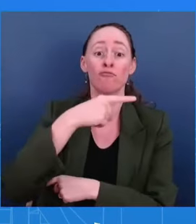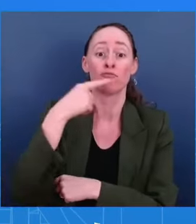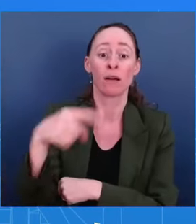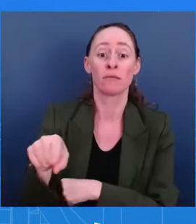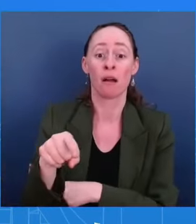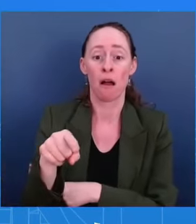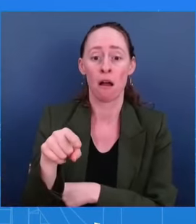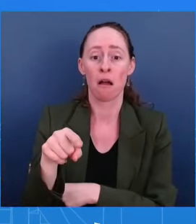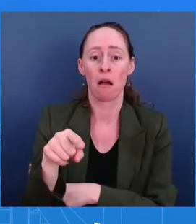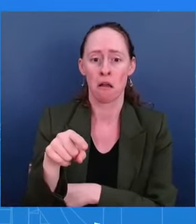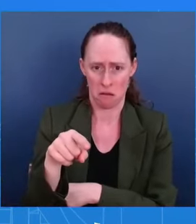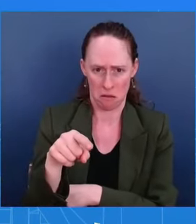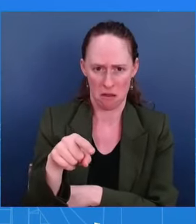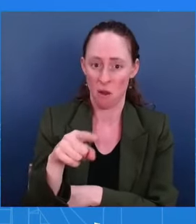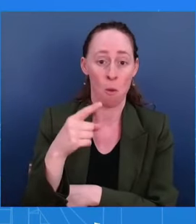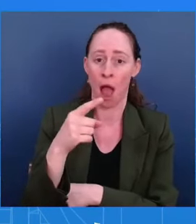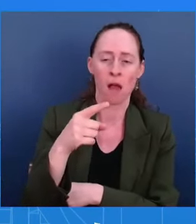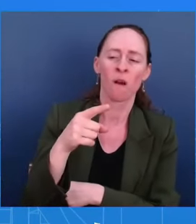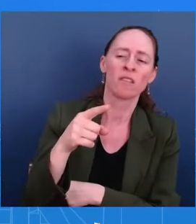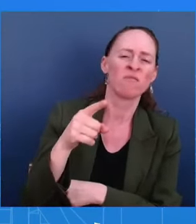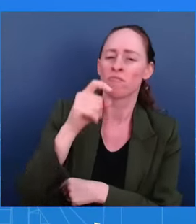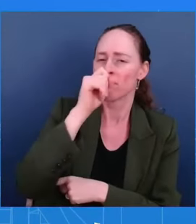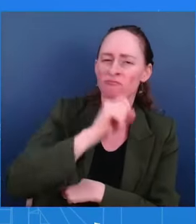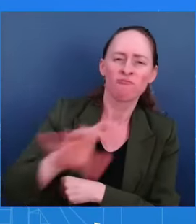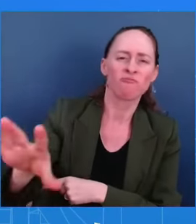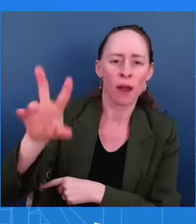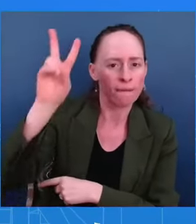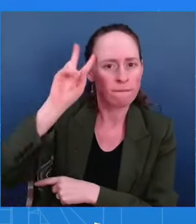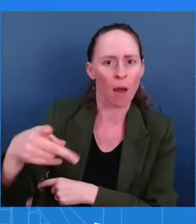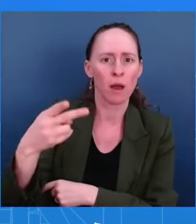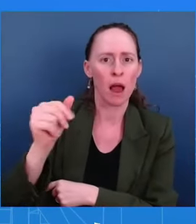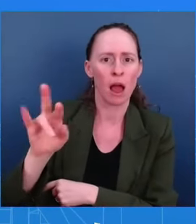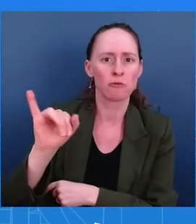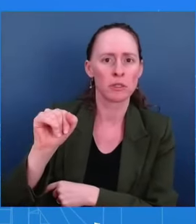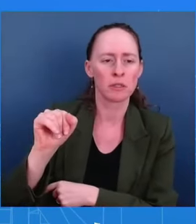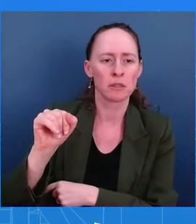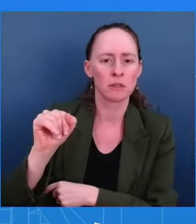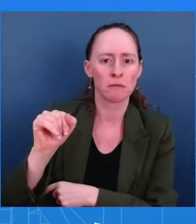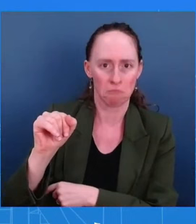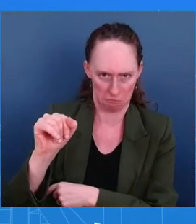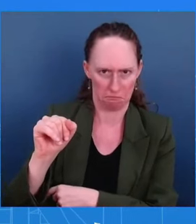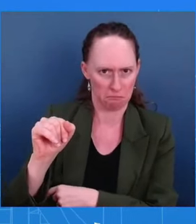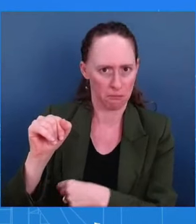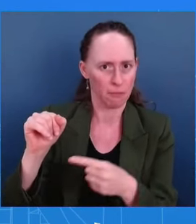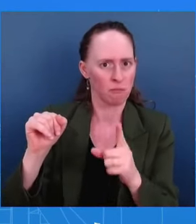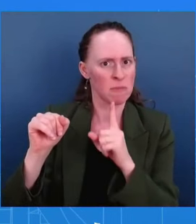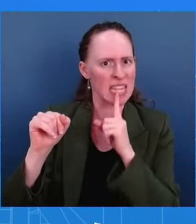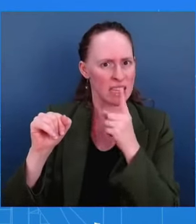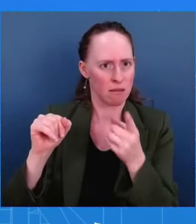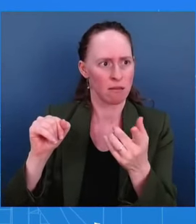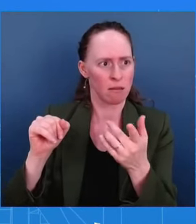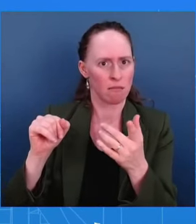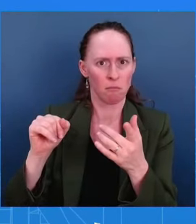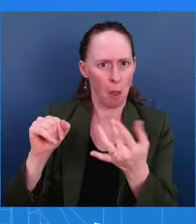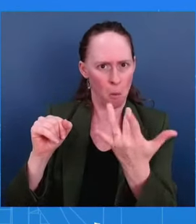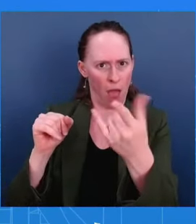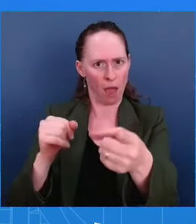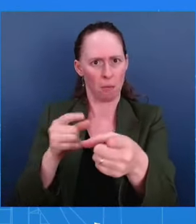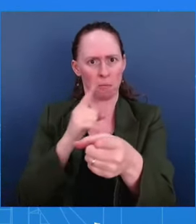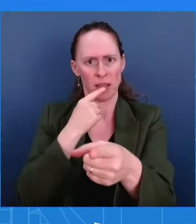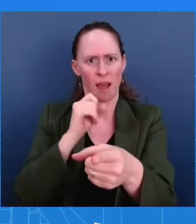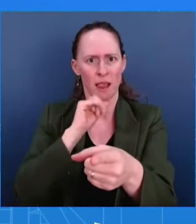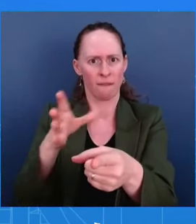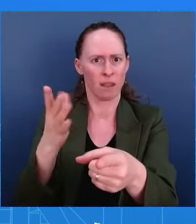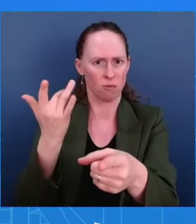I'm just telling you what we've learned through the investigation and what we've seen. I'm reiterating what the attorney general laid out